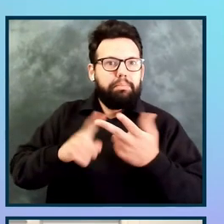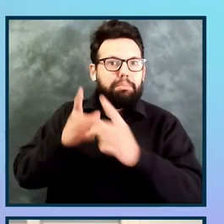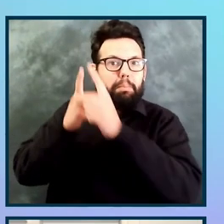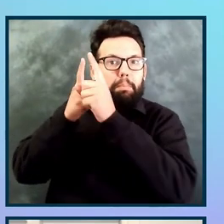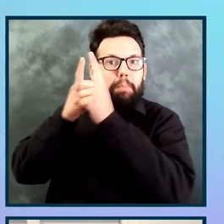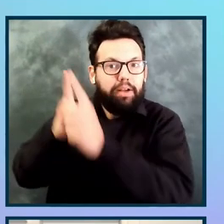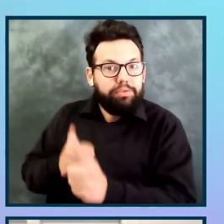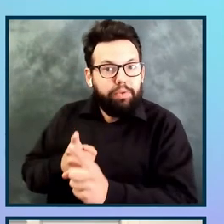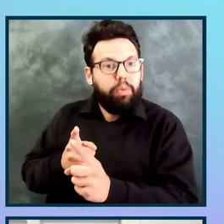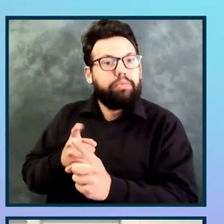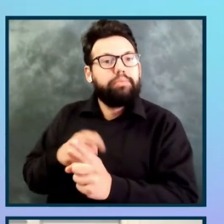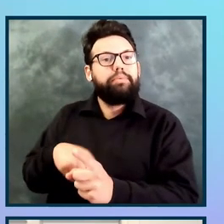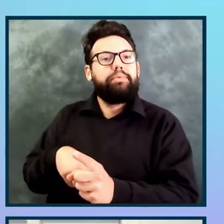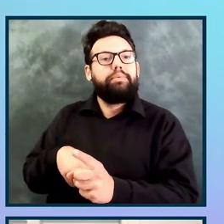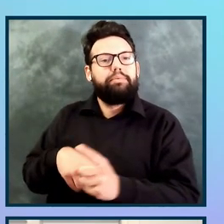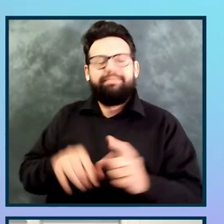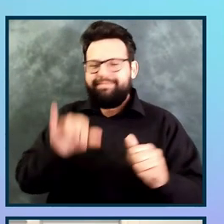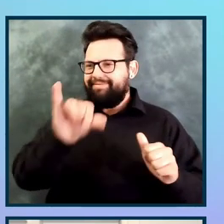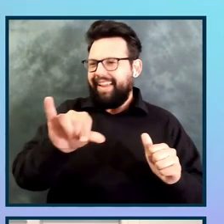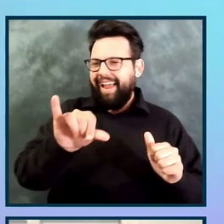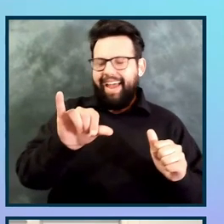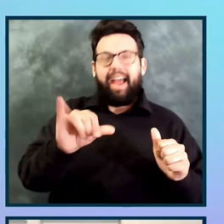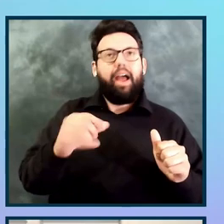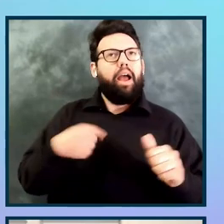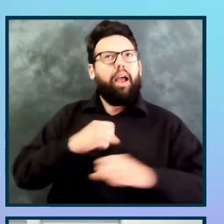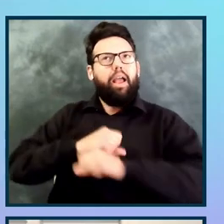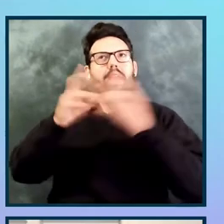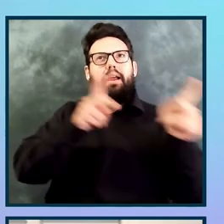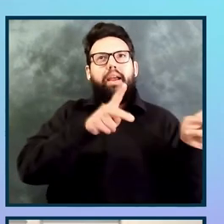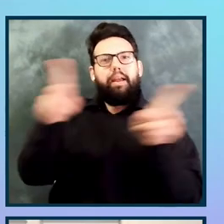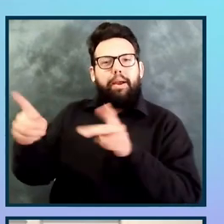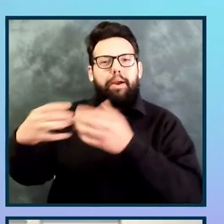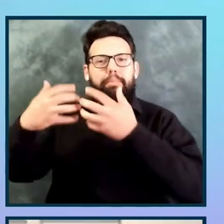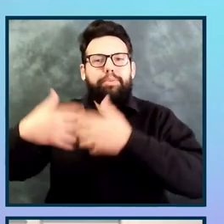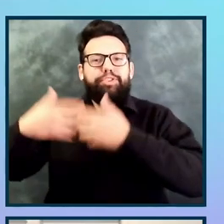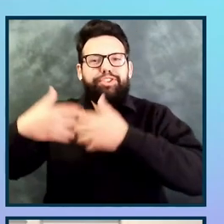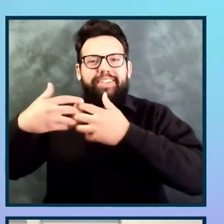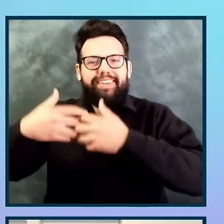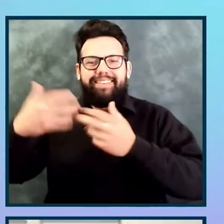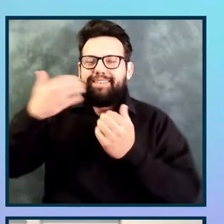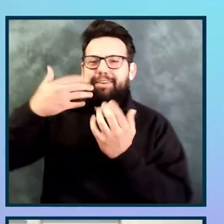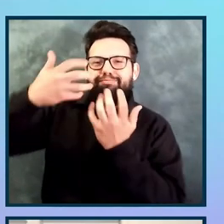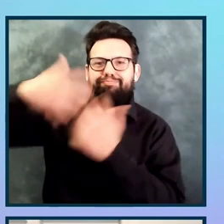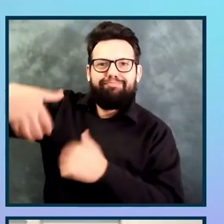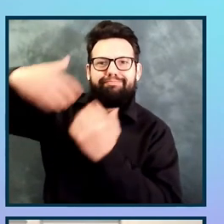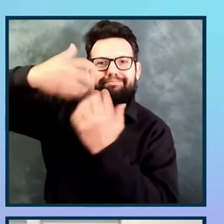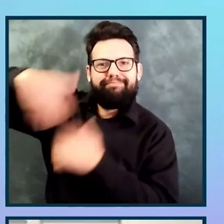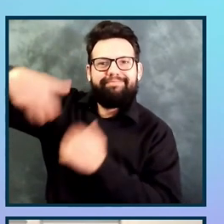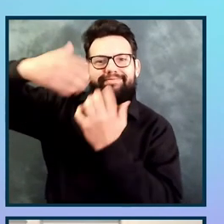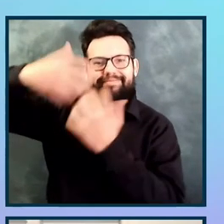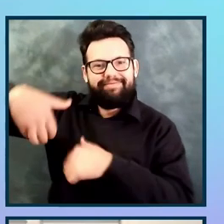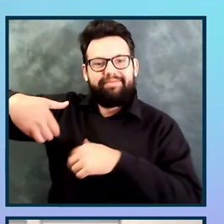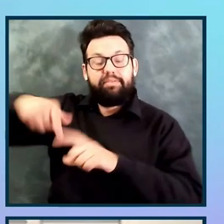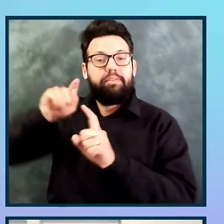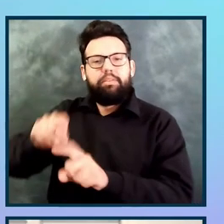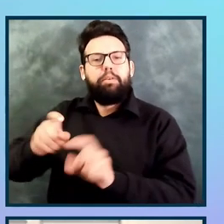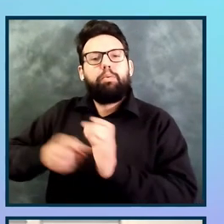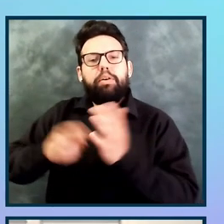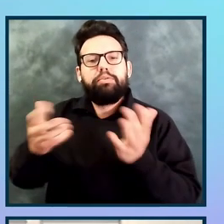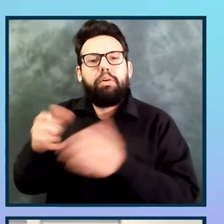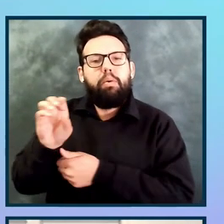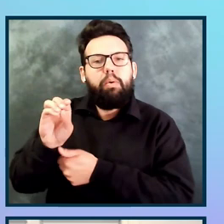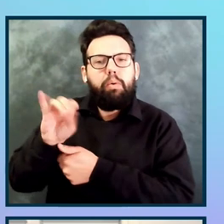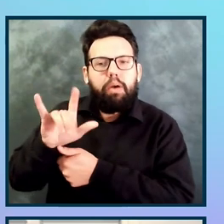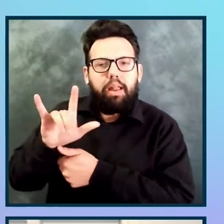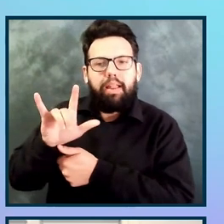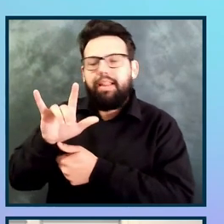lot like the gears in a machine. And so, if you build it and you make sure it's, you know, I've got plenty of oil and you